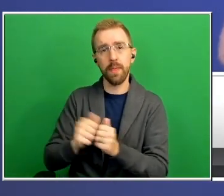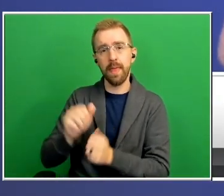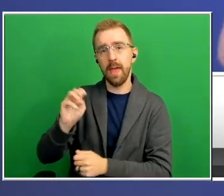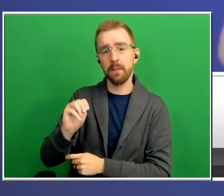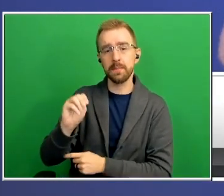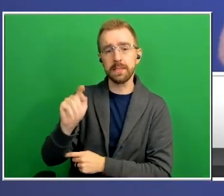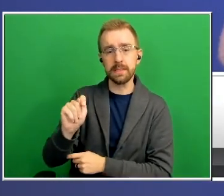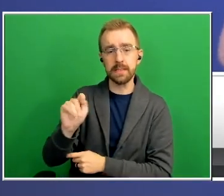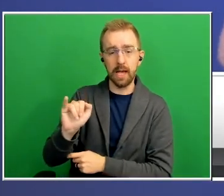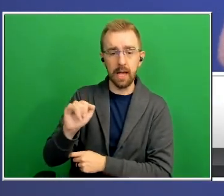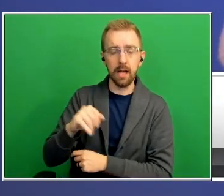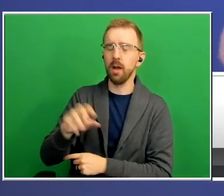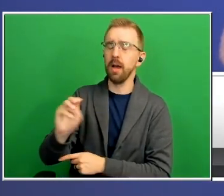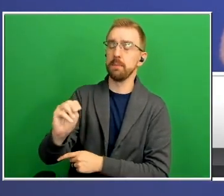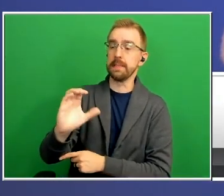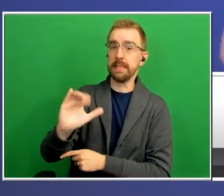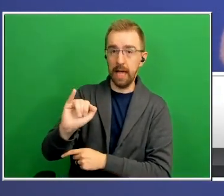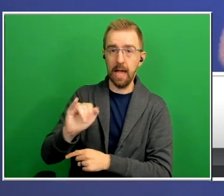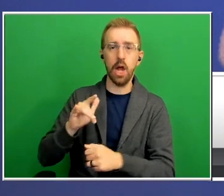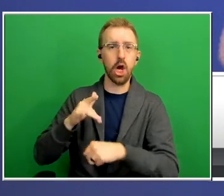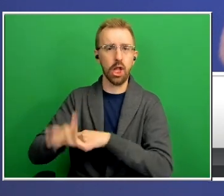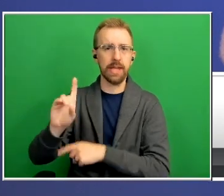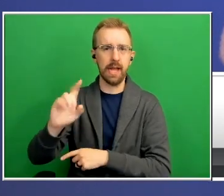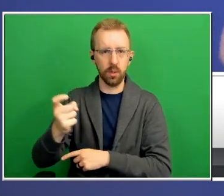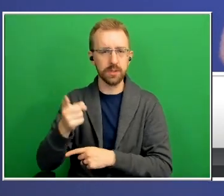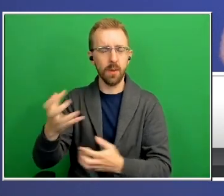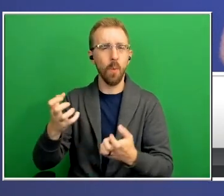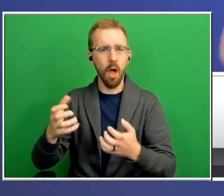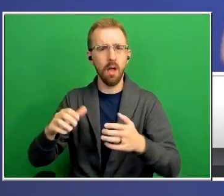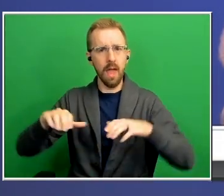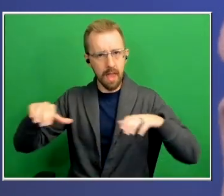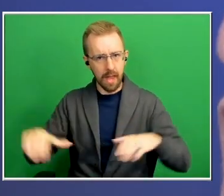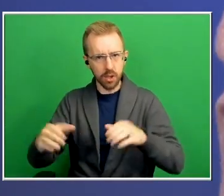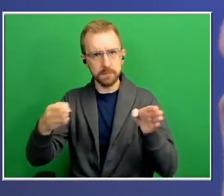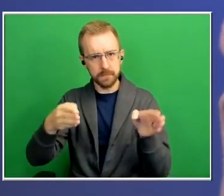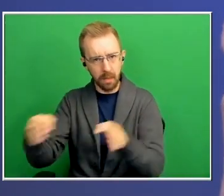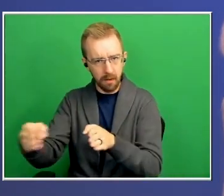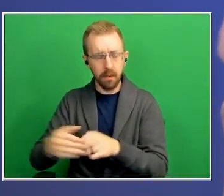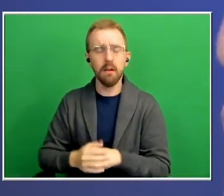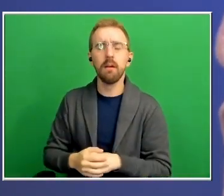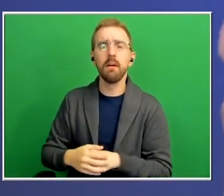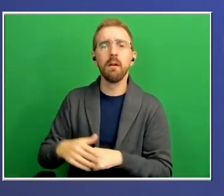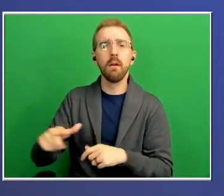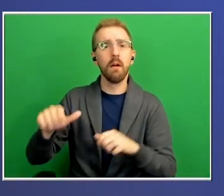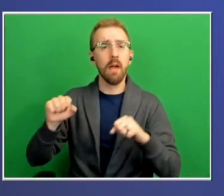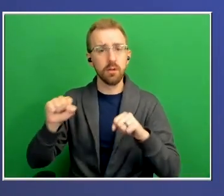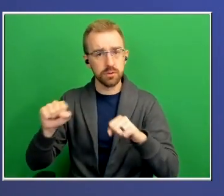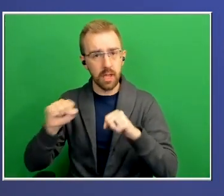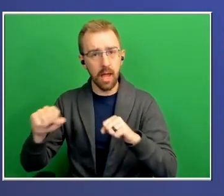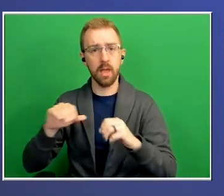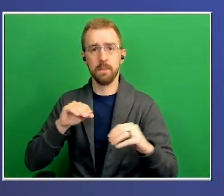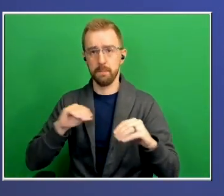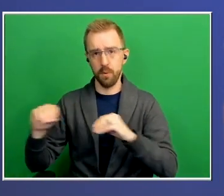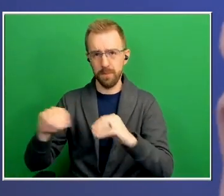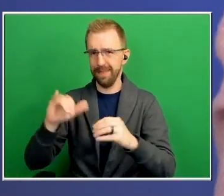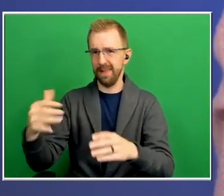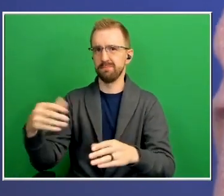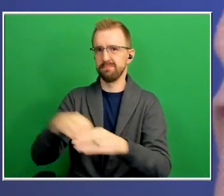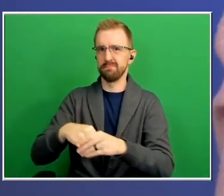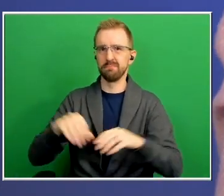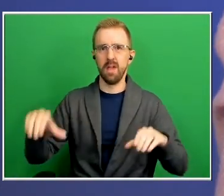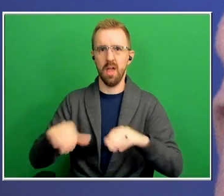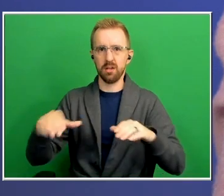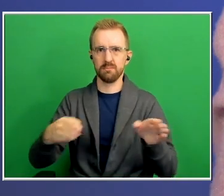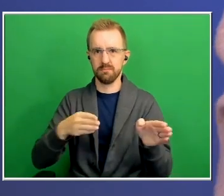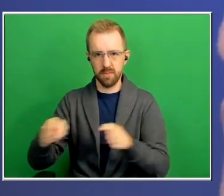they really want an action plan so exercise and movement is part of the action plan with along with